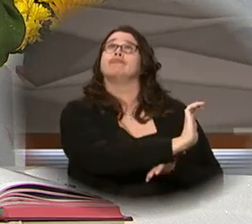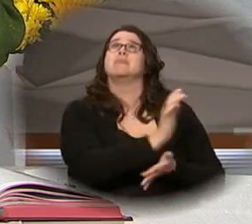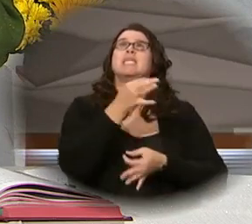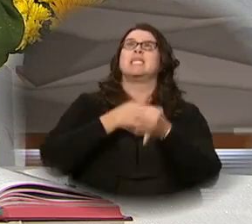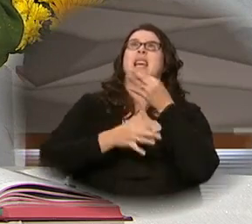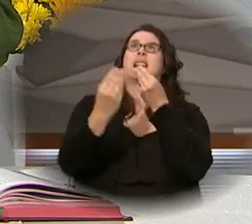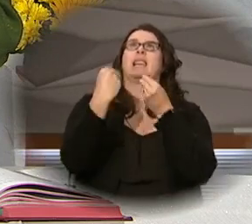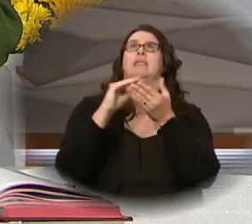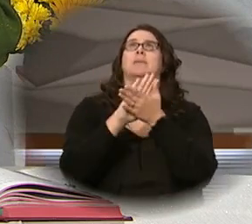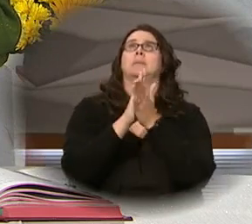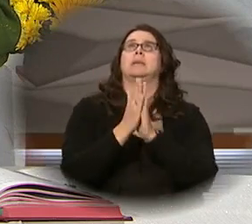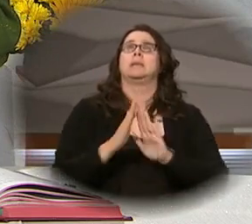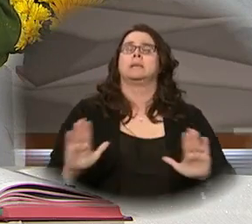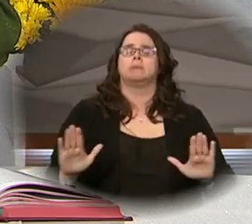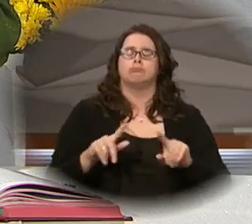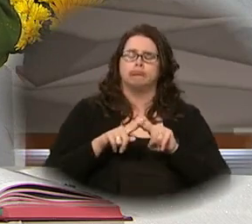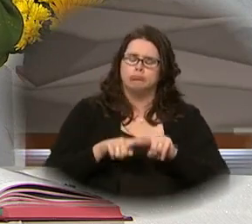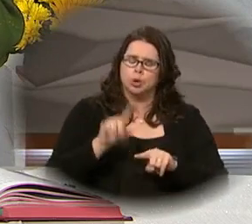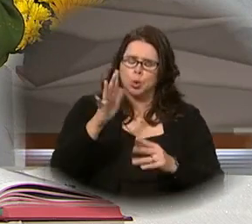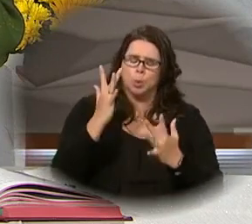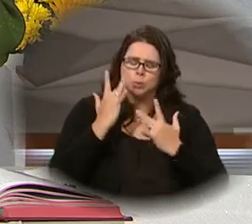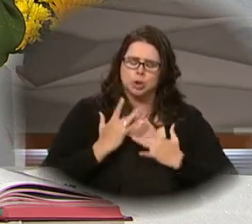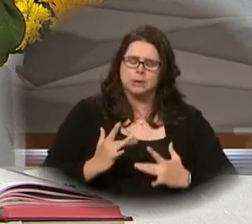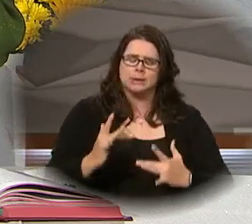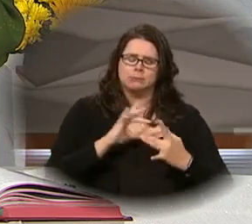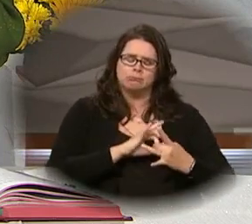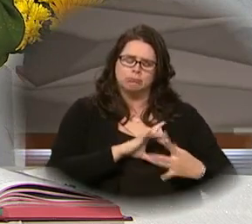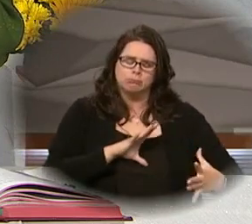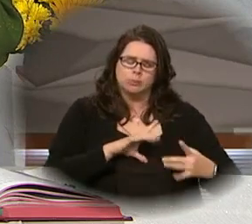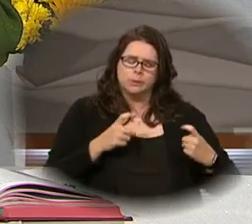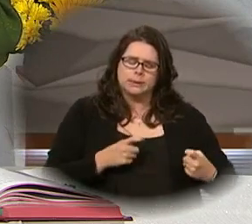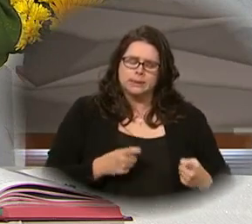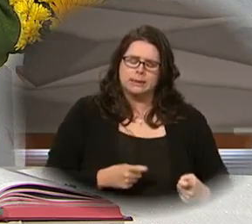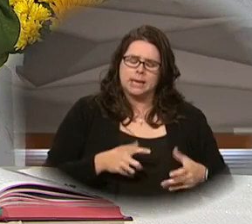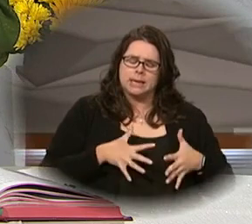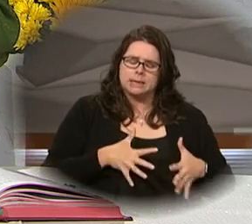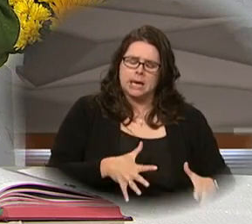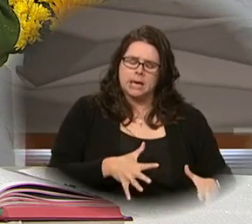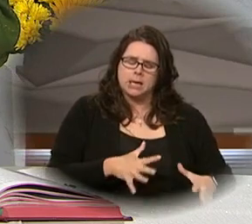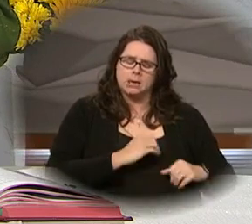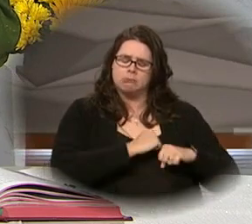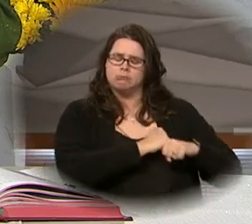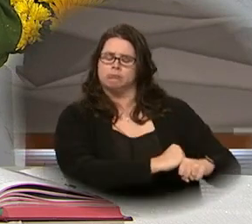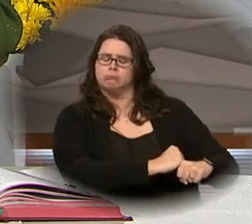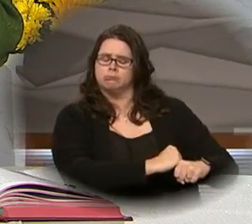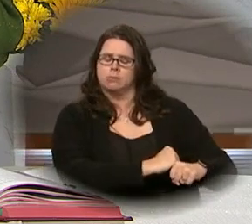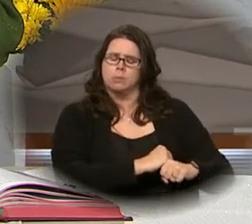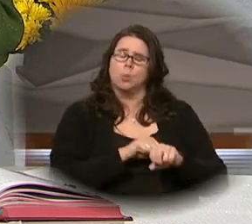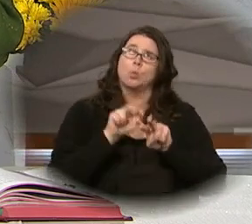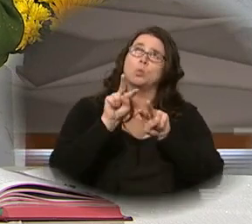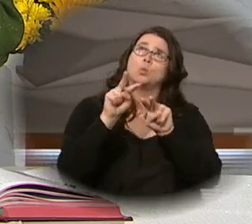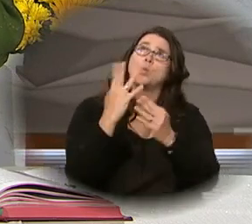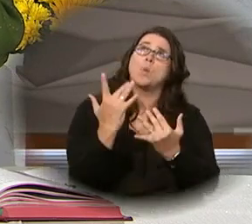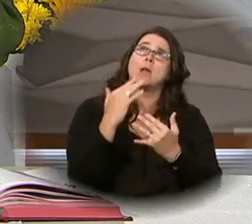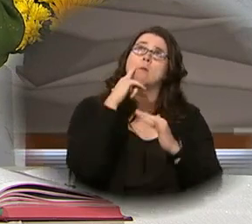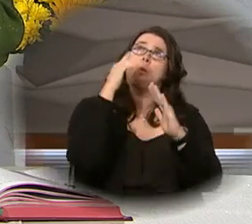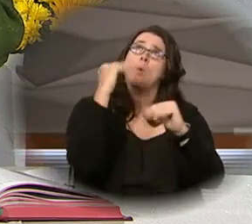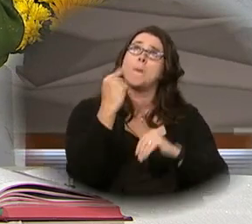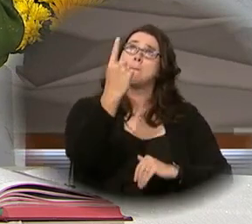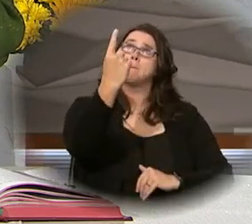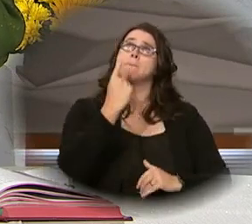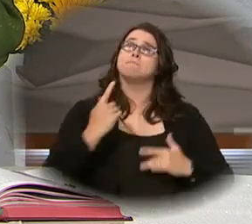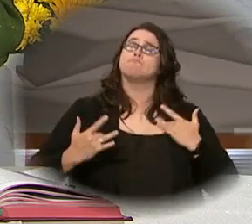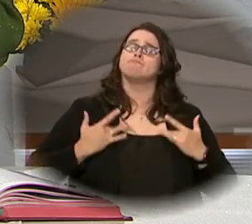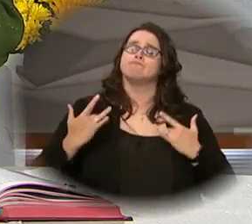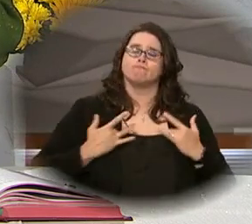peace in our days that by the help of your mercy we may be always free from sin and safe from all distress as we await the